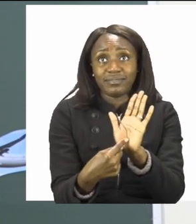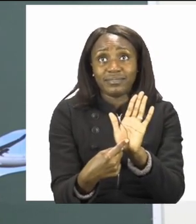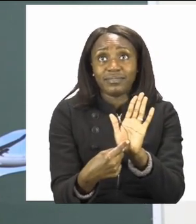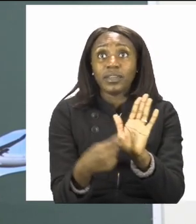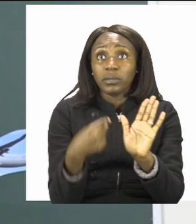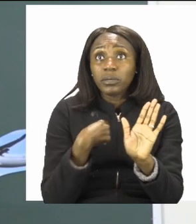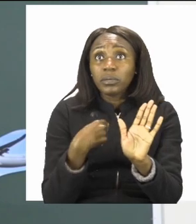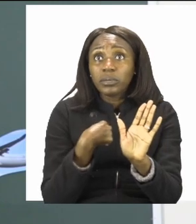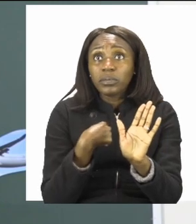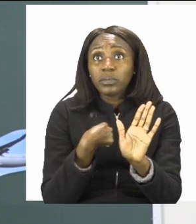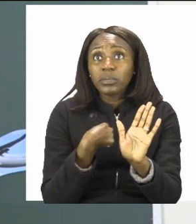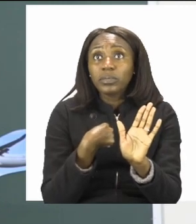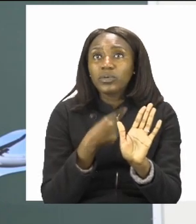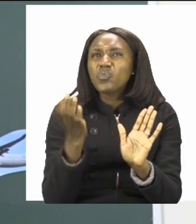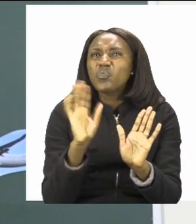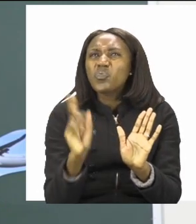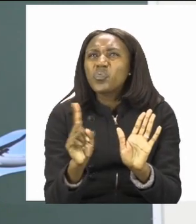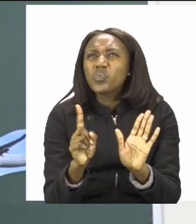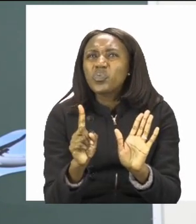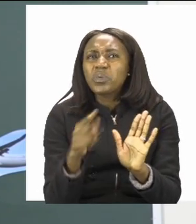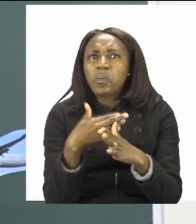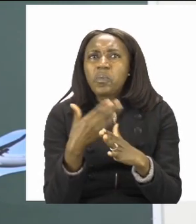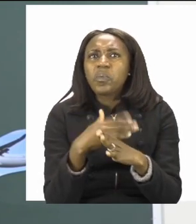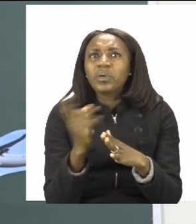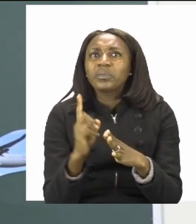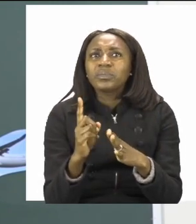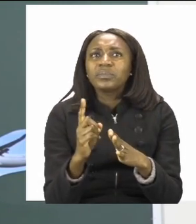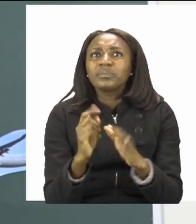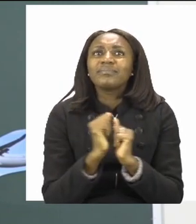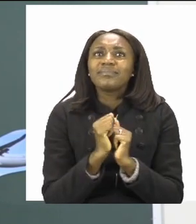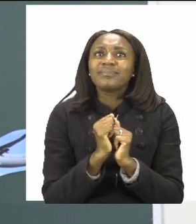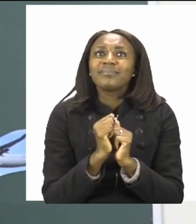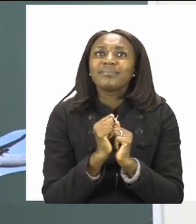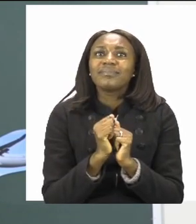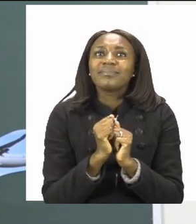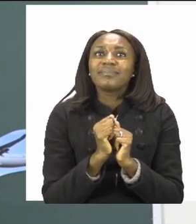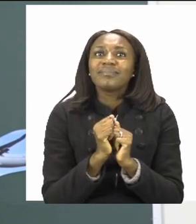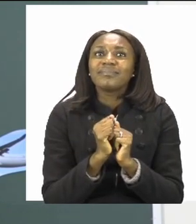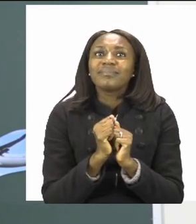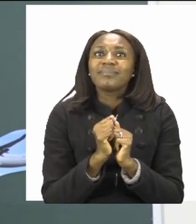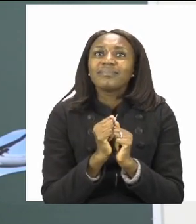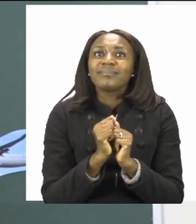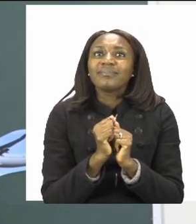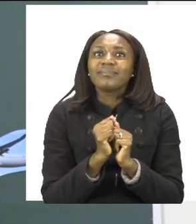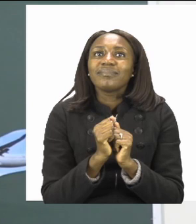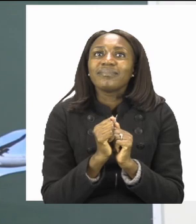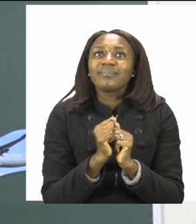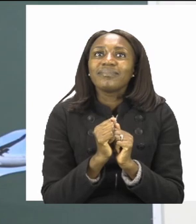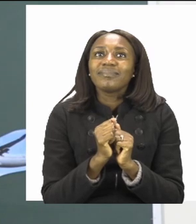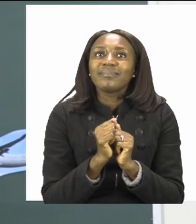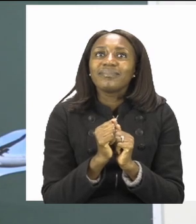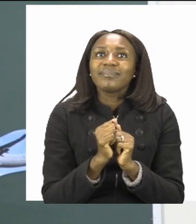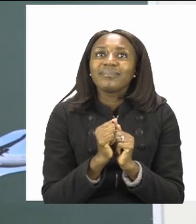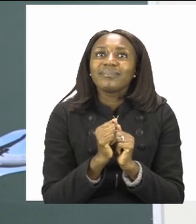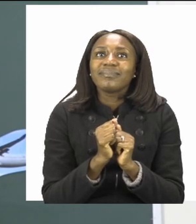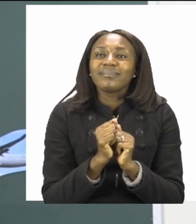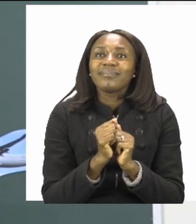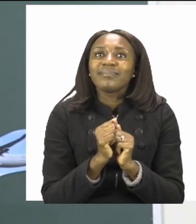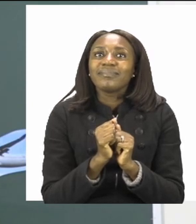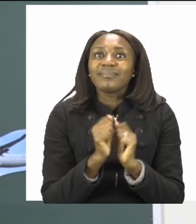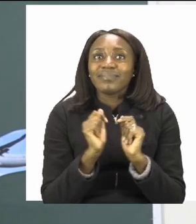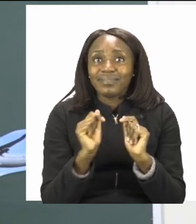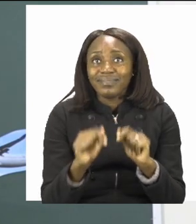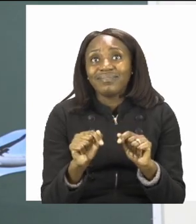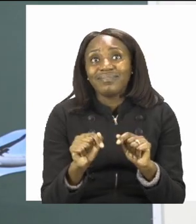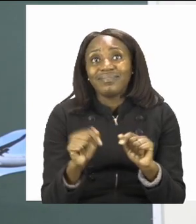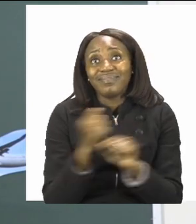me what this person is. In this case, since you cannot answer